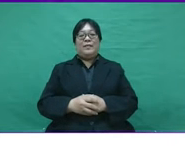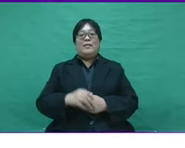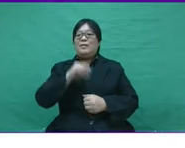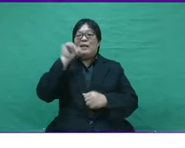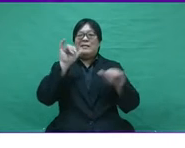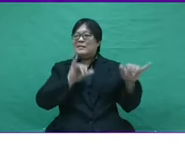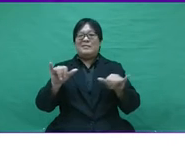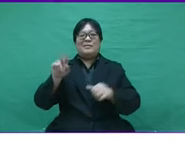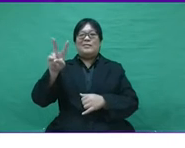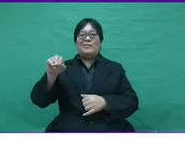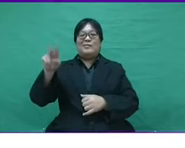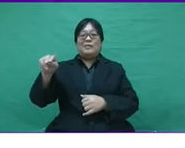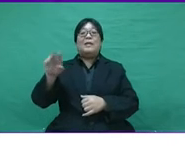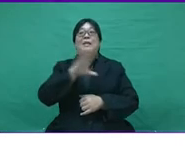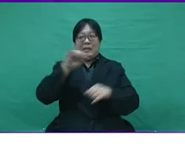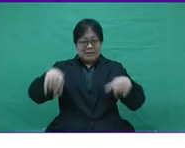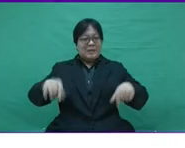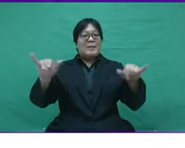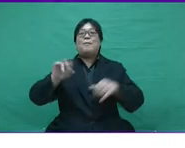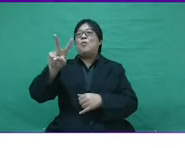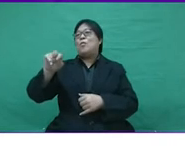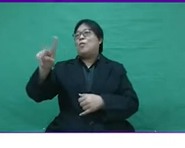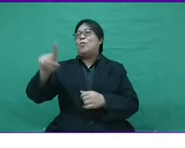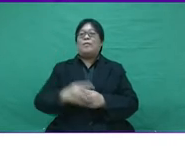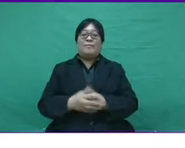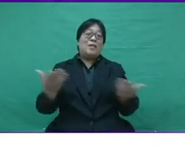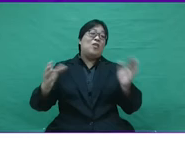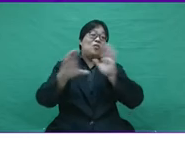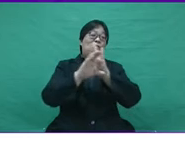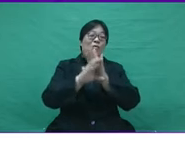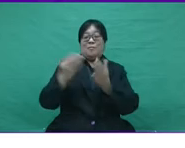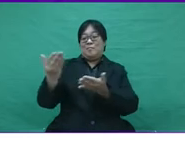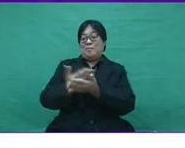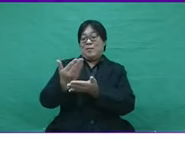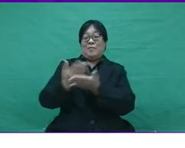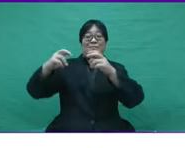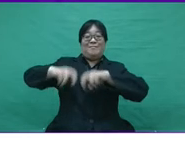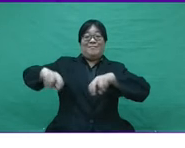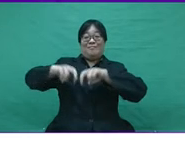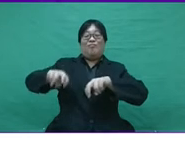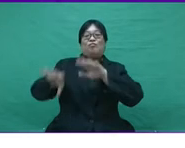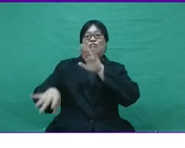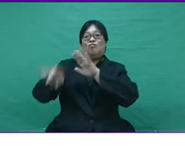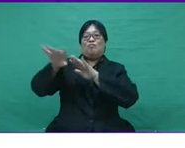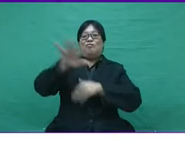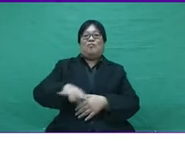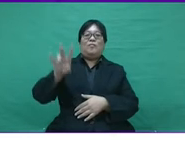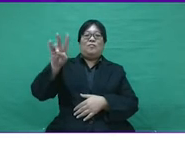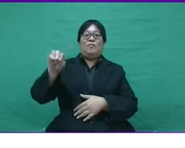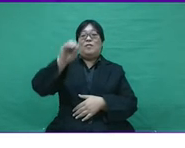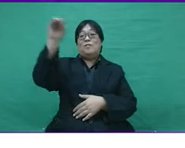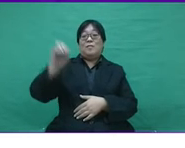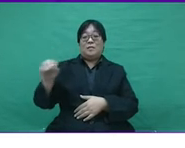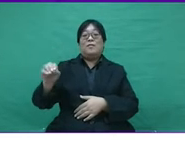be the rosy in 2020, even 2021. For example, a